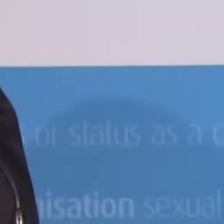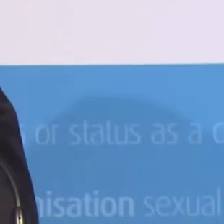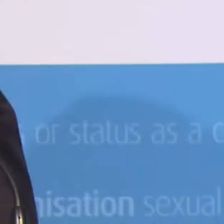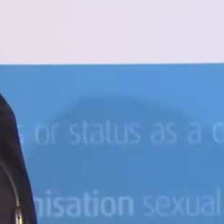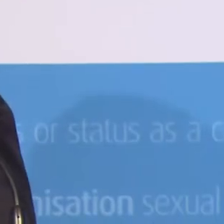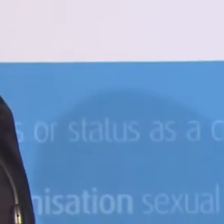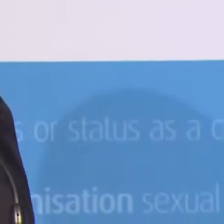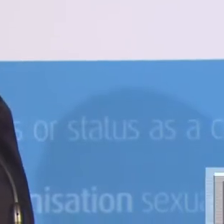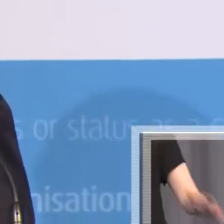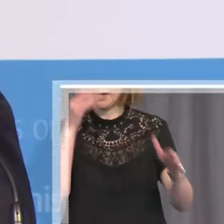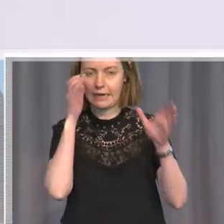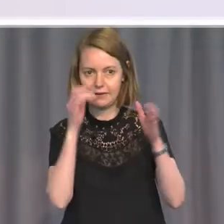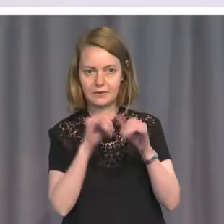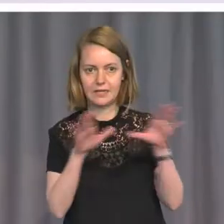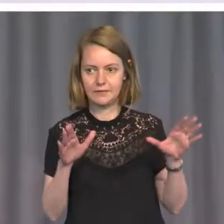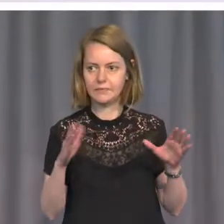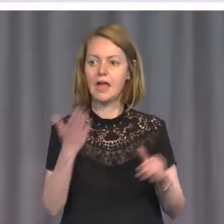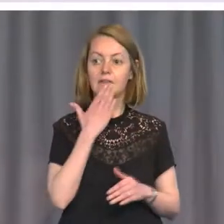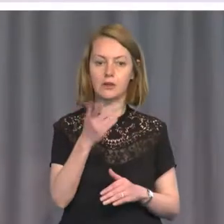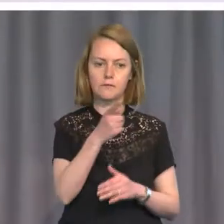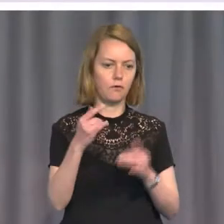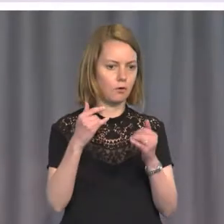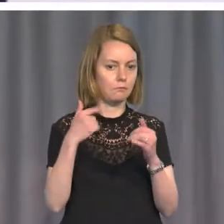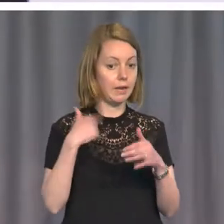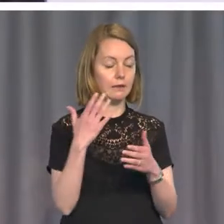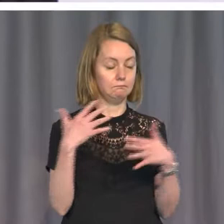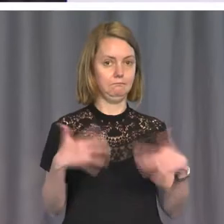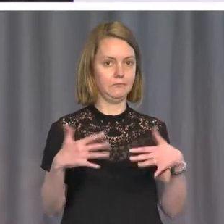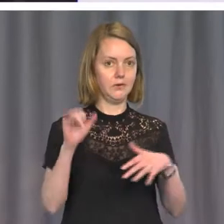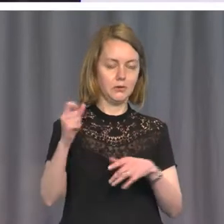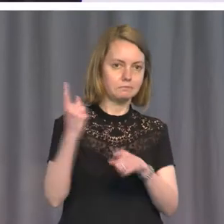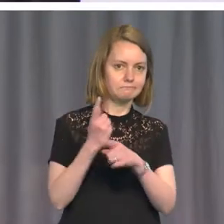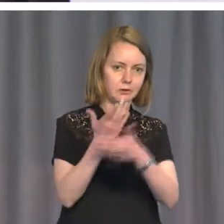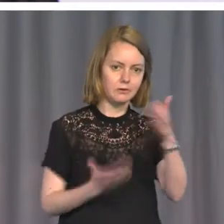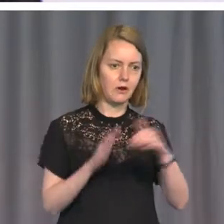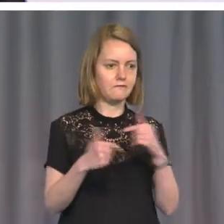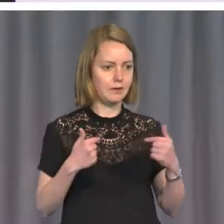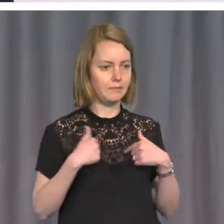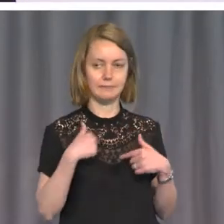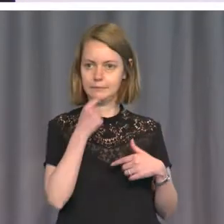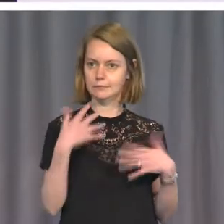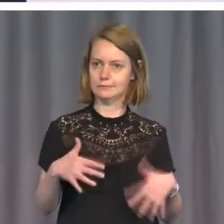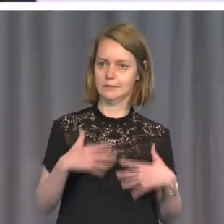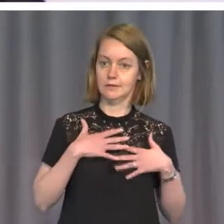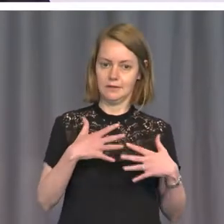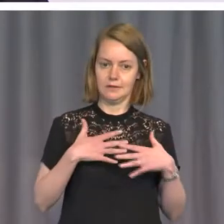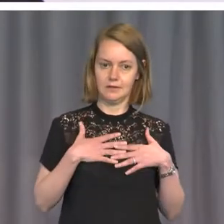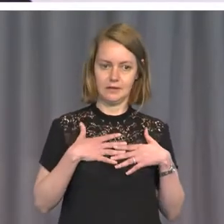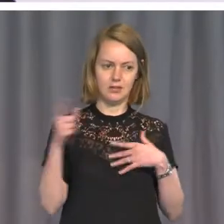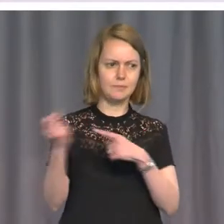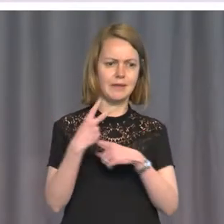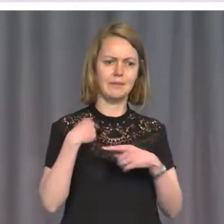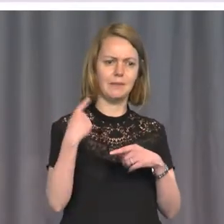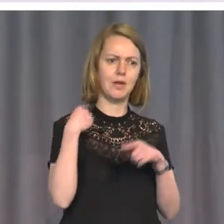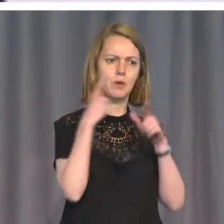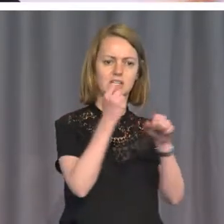Thank you, John, for that over-kind introduction, certainly kinder than the one I got in Glasgow the other